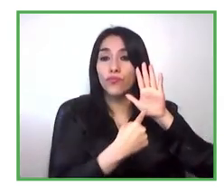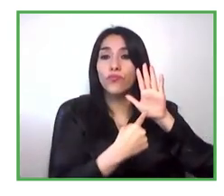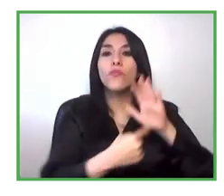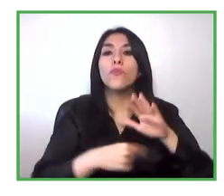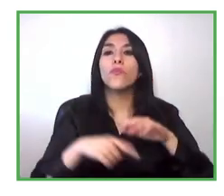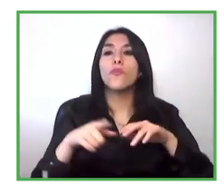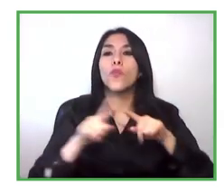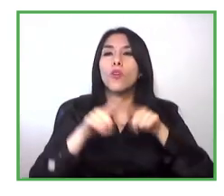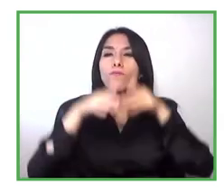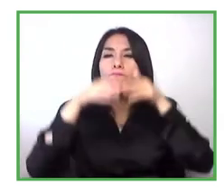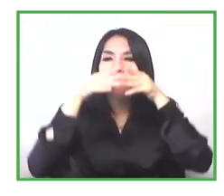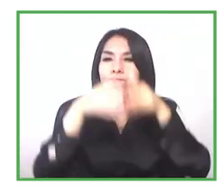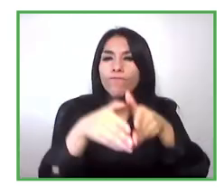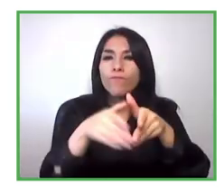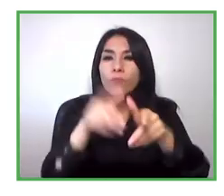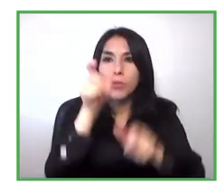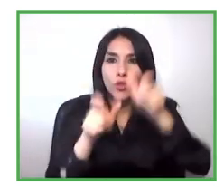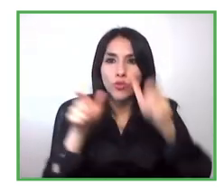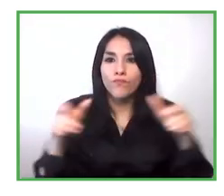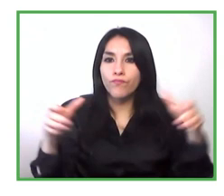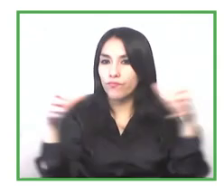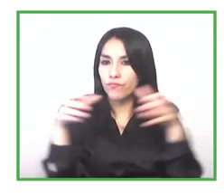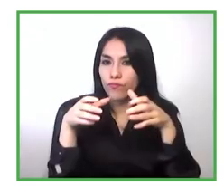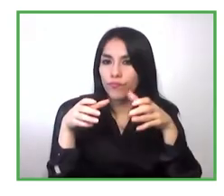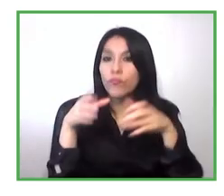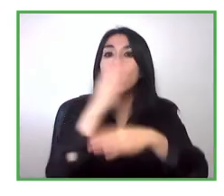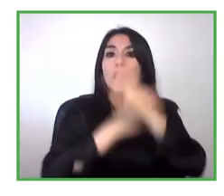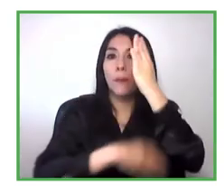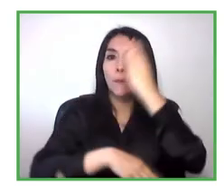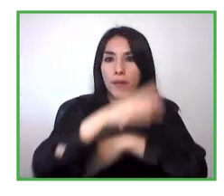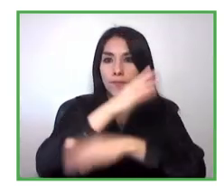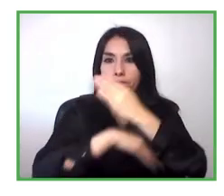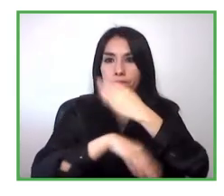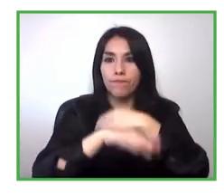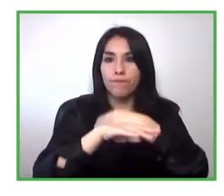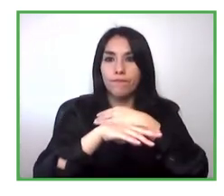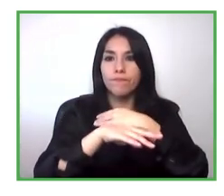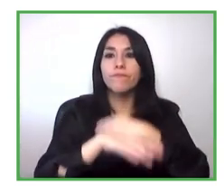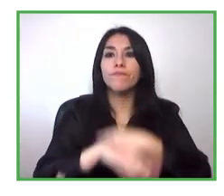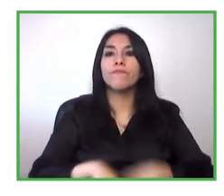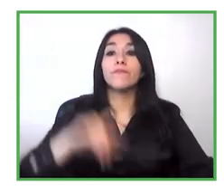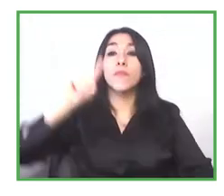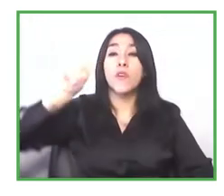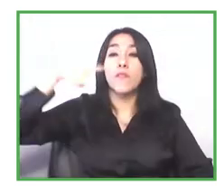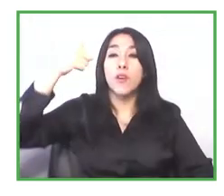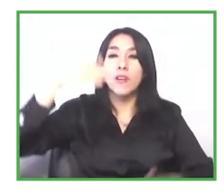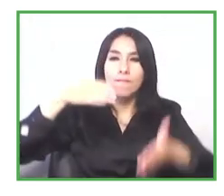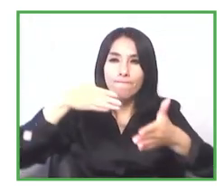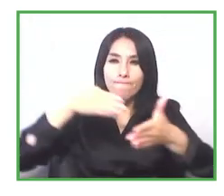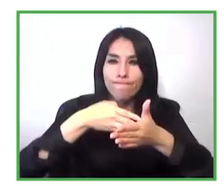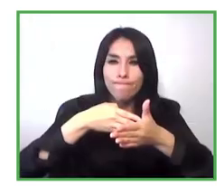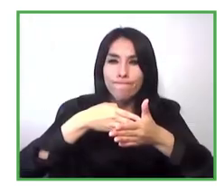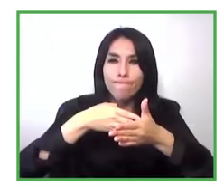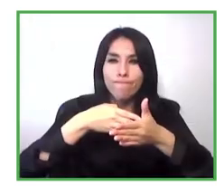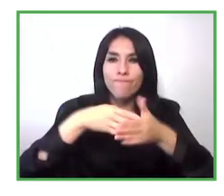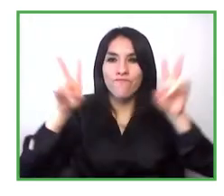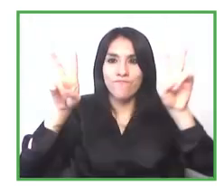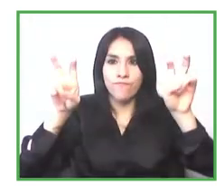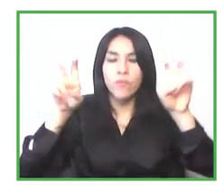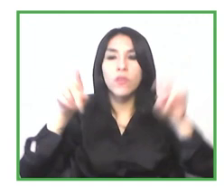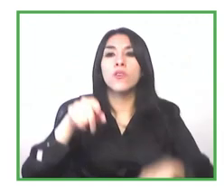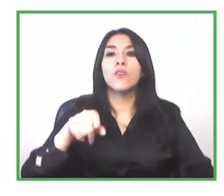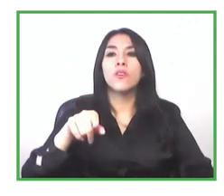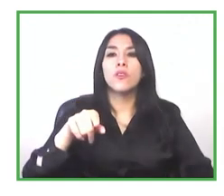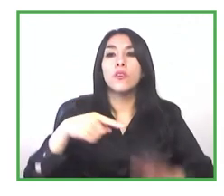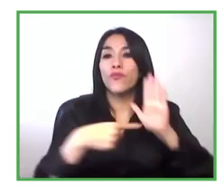involving people with disabilities as you mentioned the main barrier in the colombian setup is the setting is